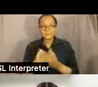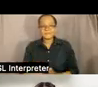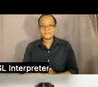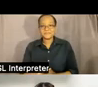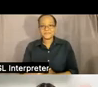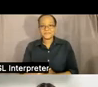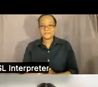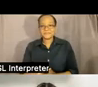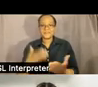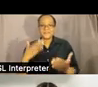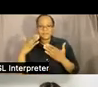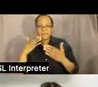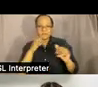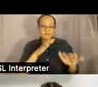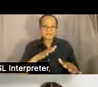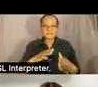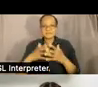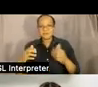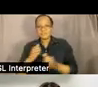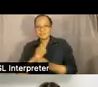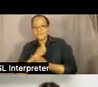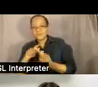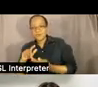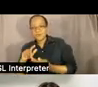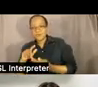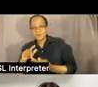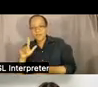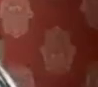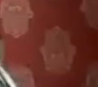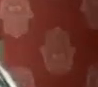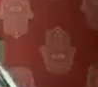thank you much love to l.a bye